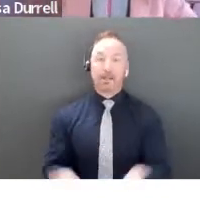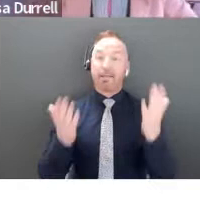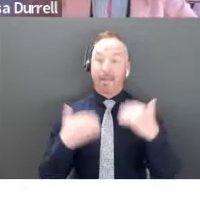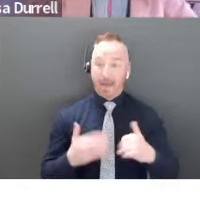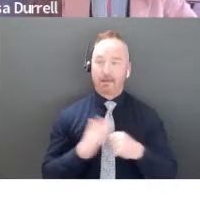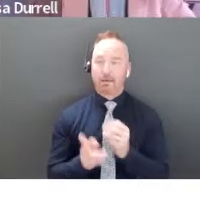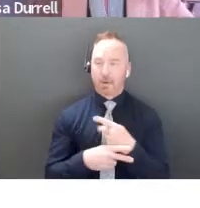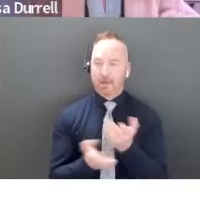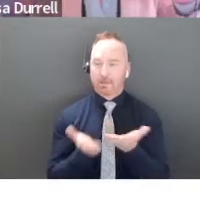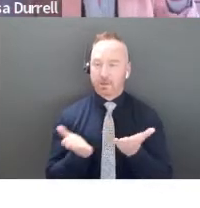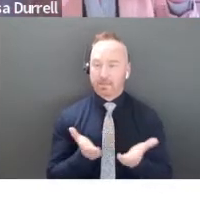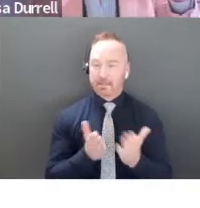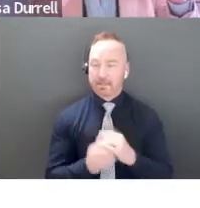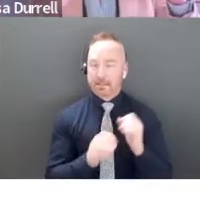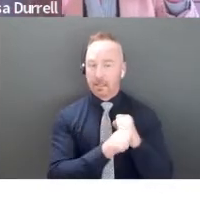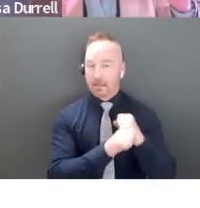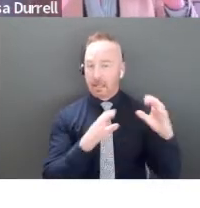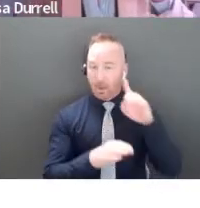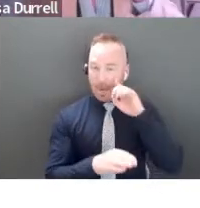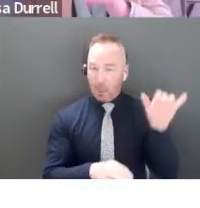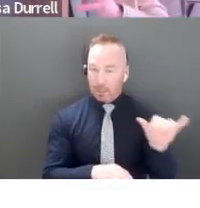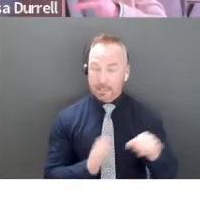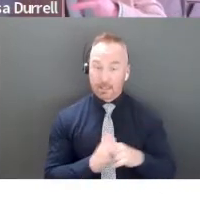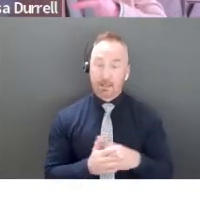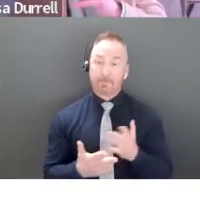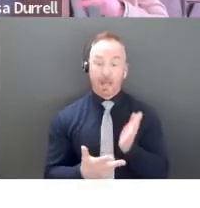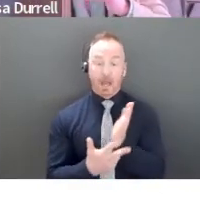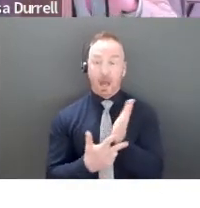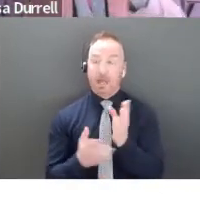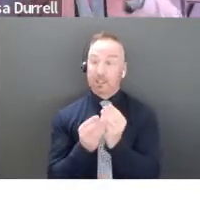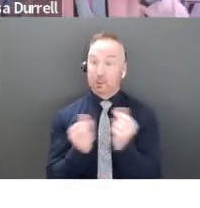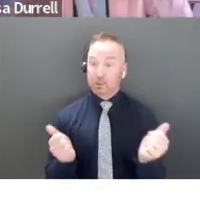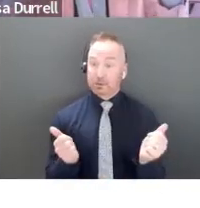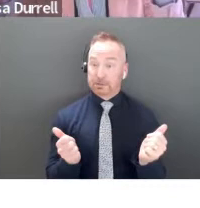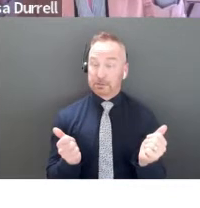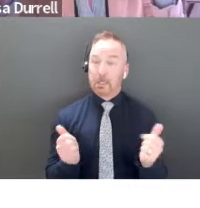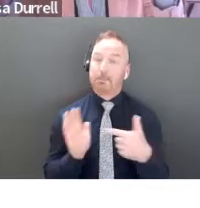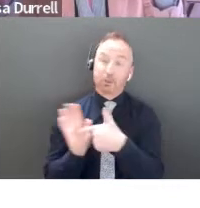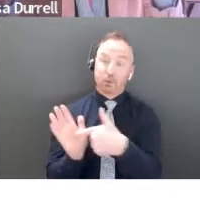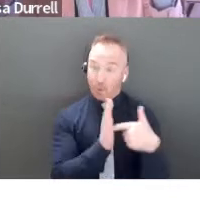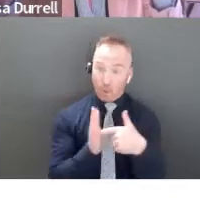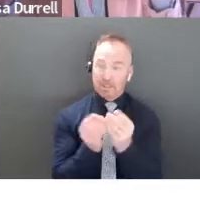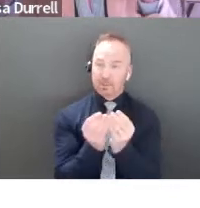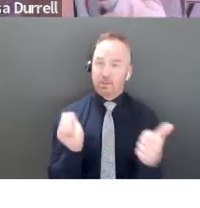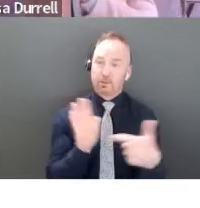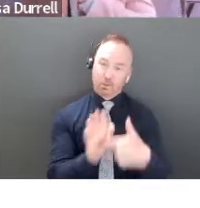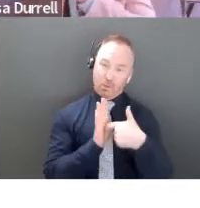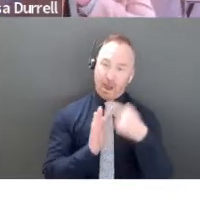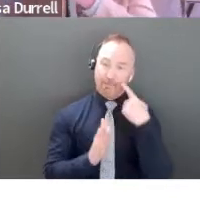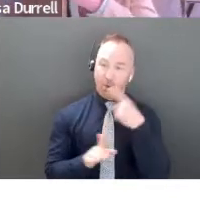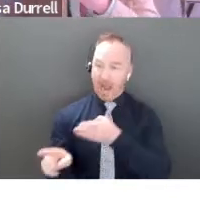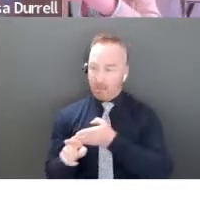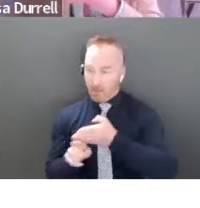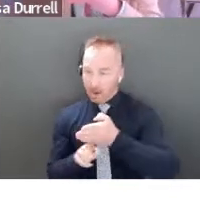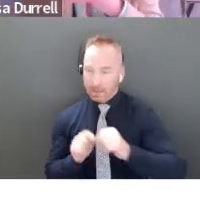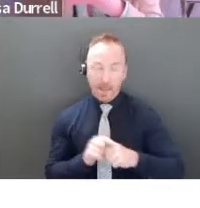product or service is. Because our solution needs to exactly showcase. We get that this is the solution that's needed in our market. And this